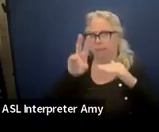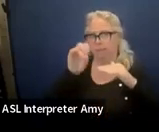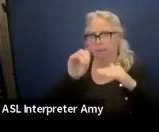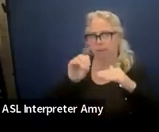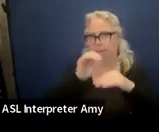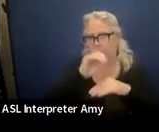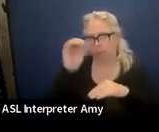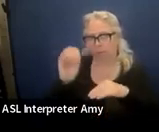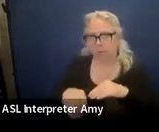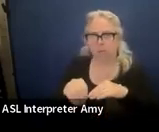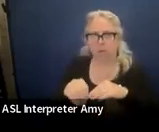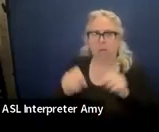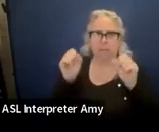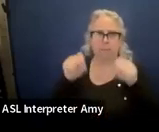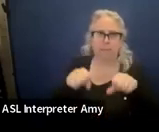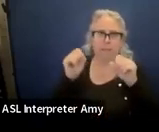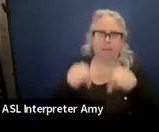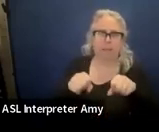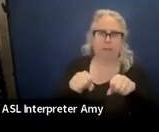time.